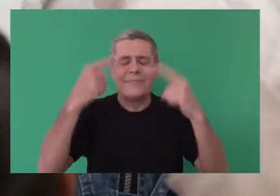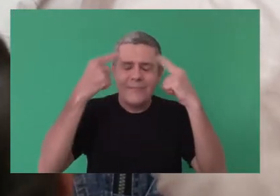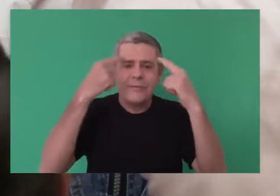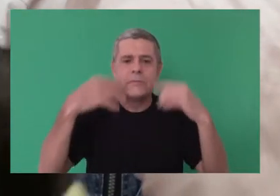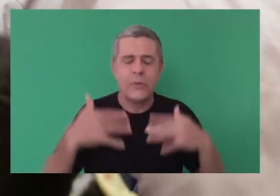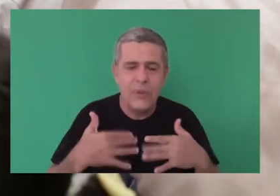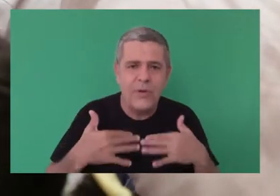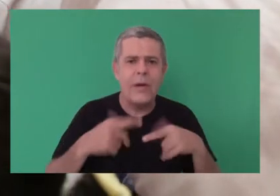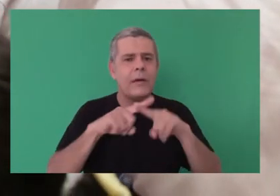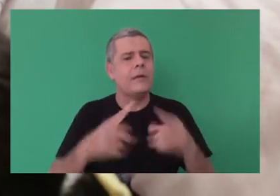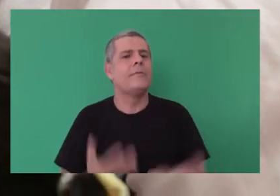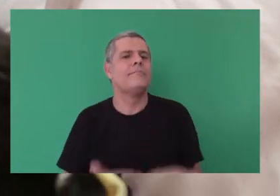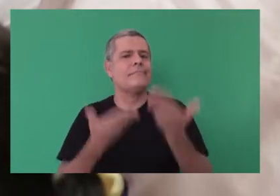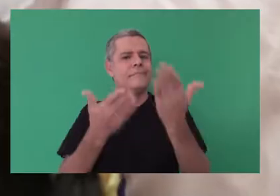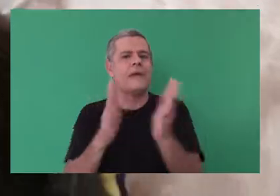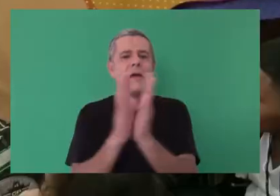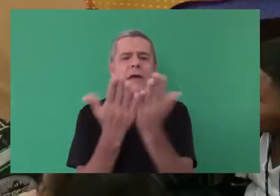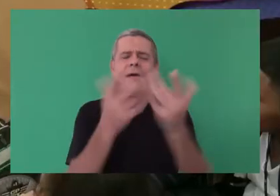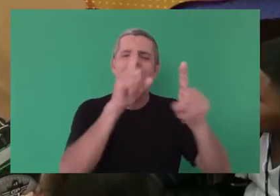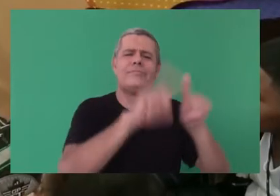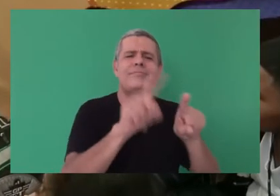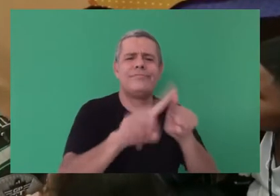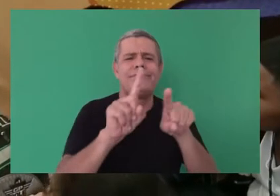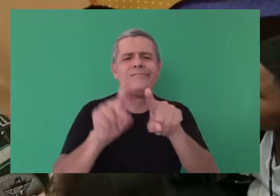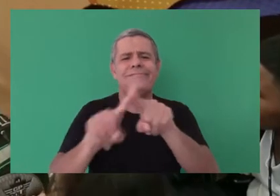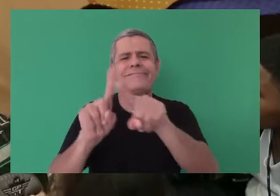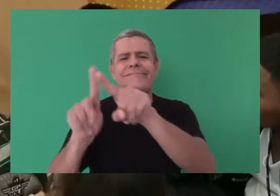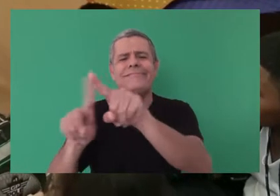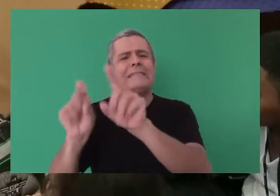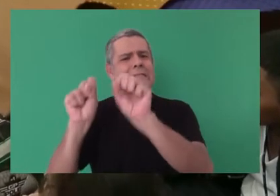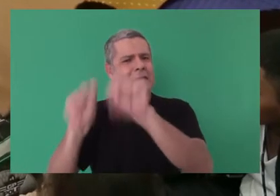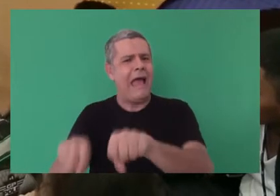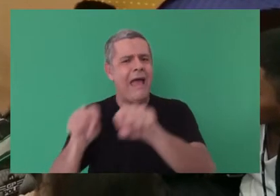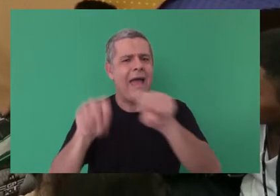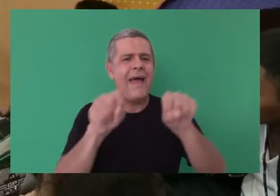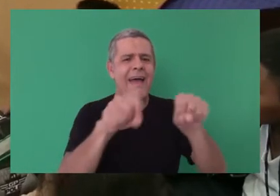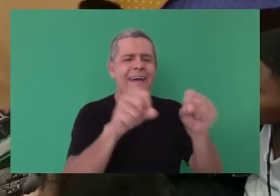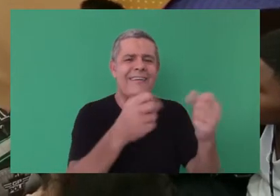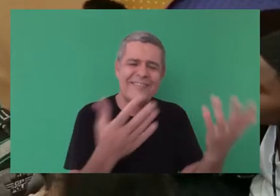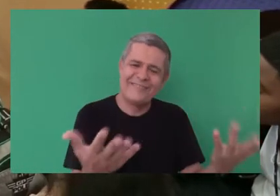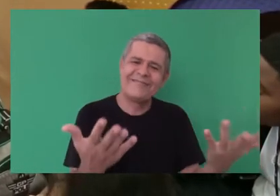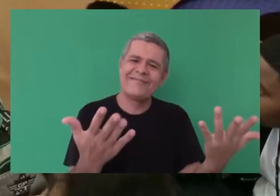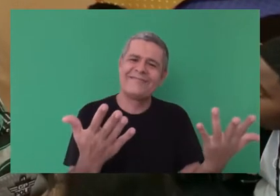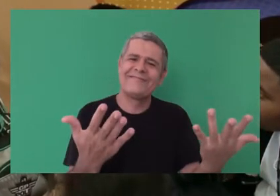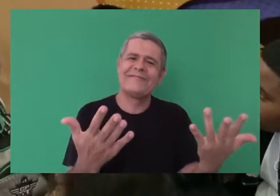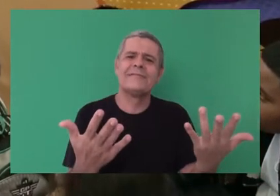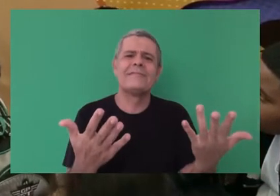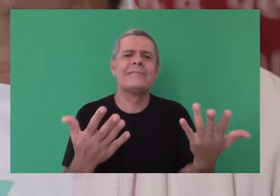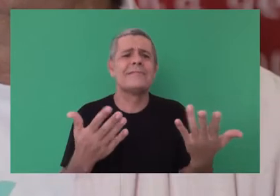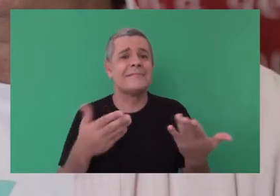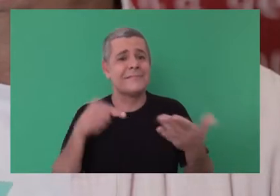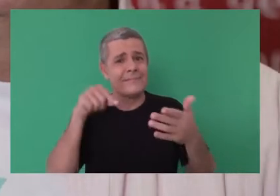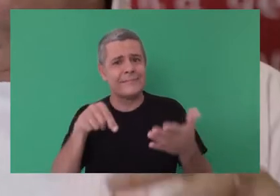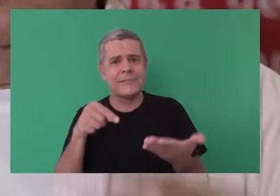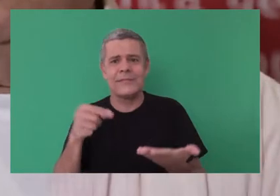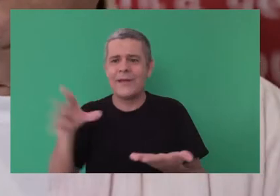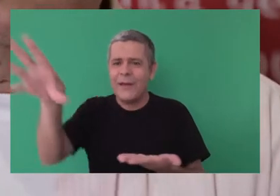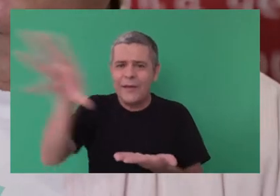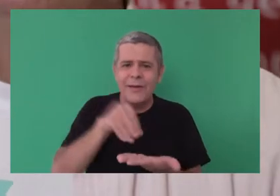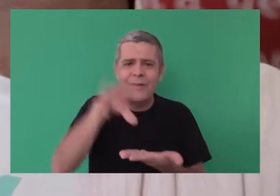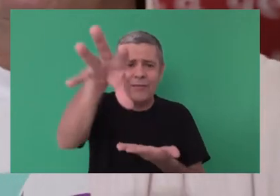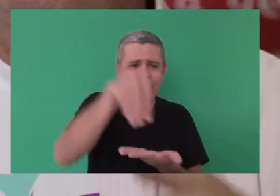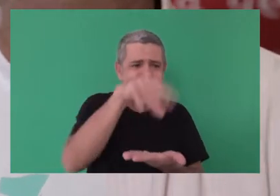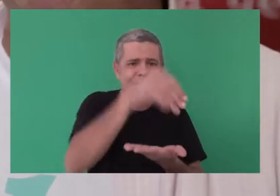we provide books in many formats, like the ones we have today, we are pointing to the possibility of inclusion. As regarding to